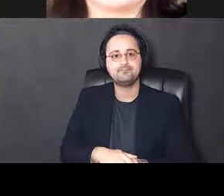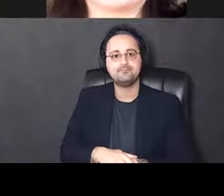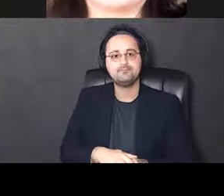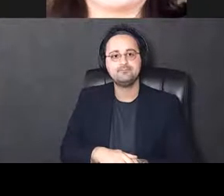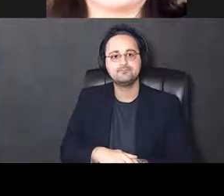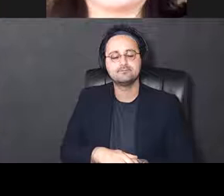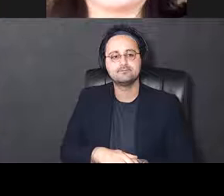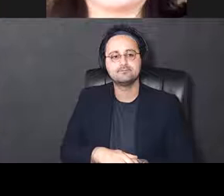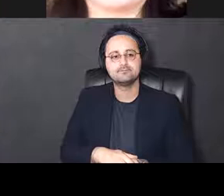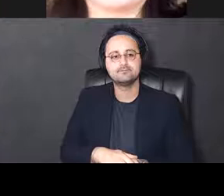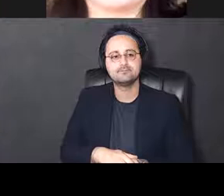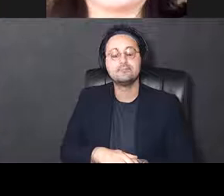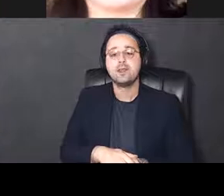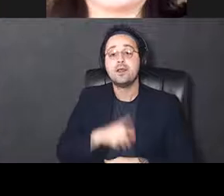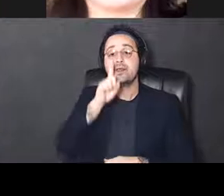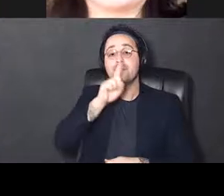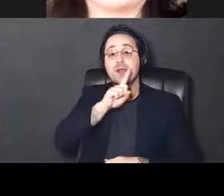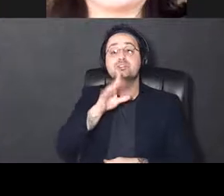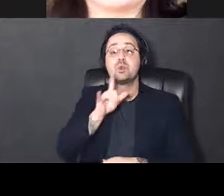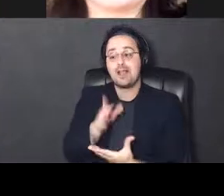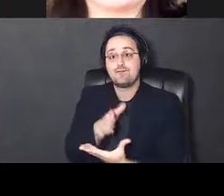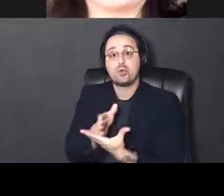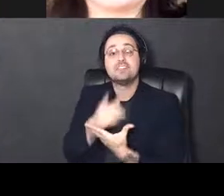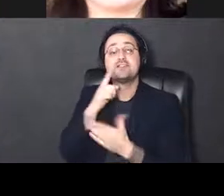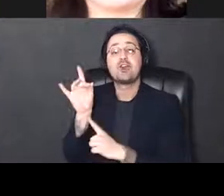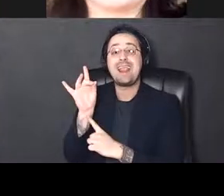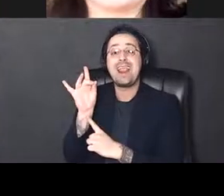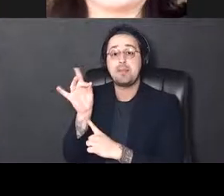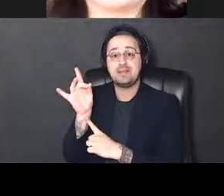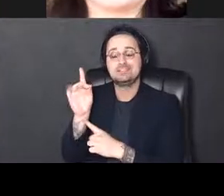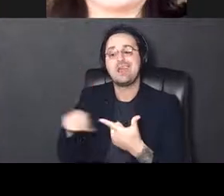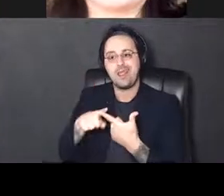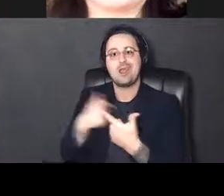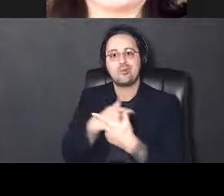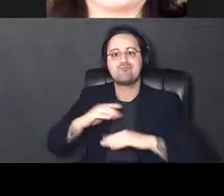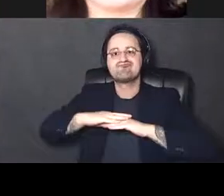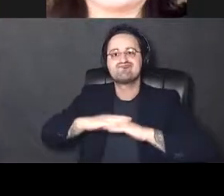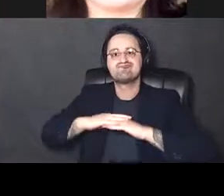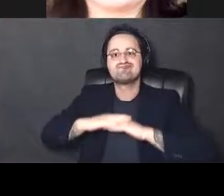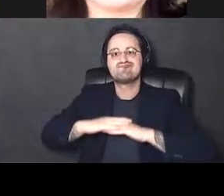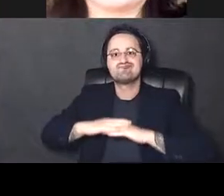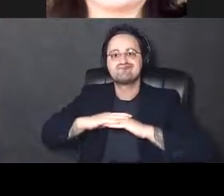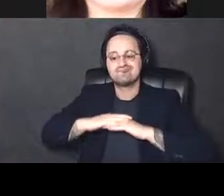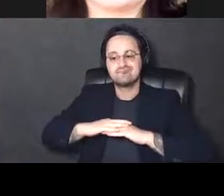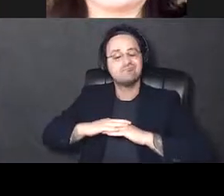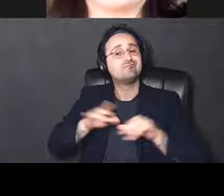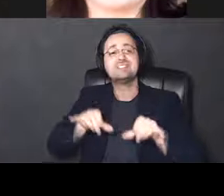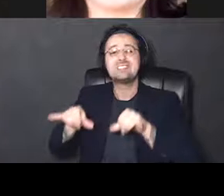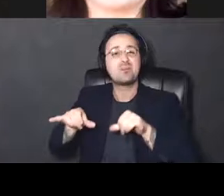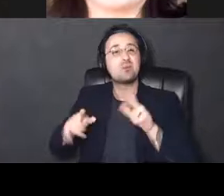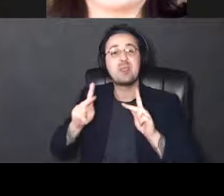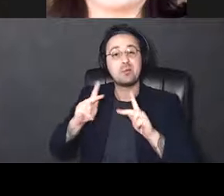So the mouse will have a rest for eight minutes, and then we begin resuscitation, just like kind of do with people, chest